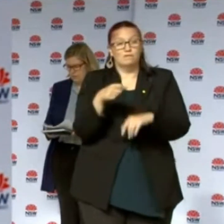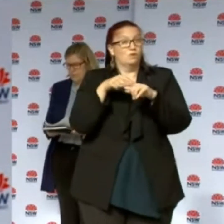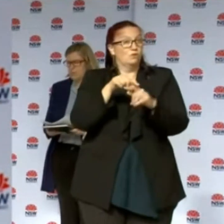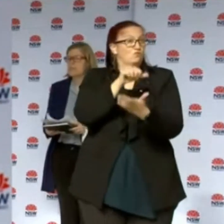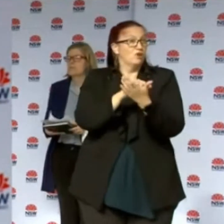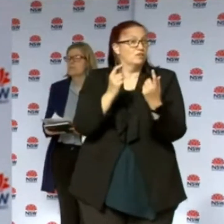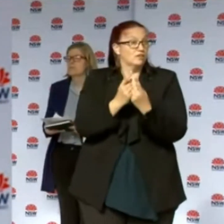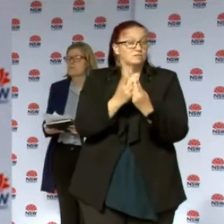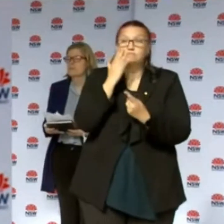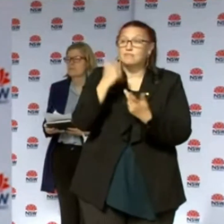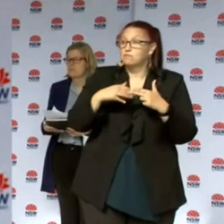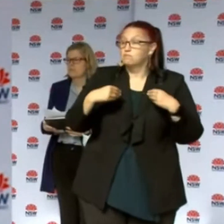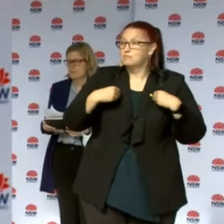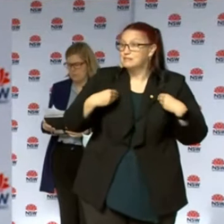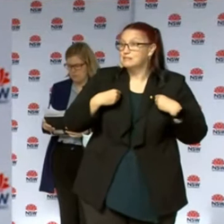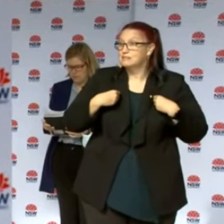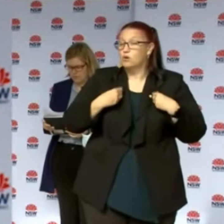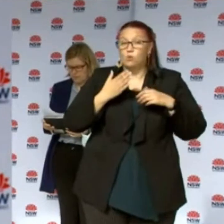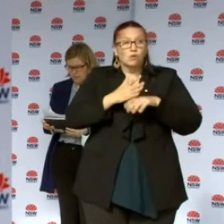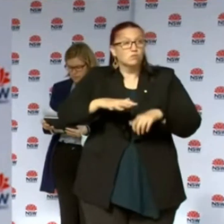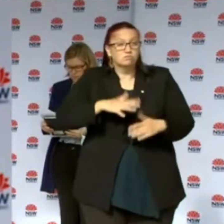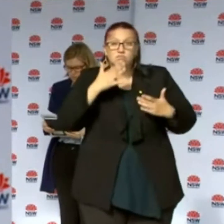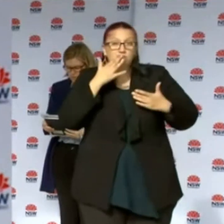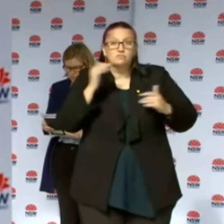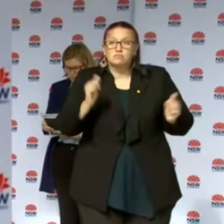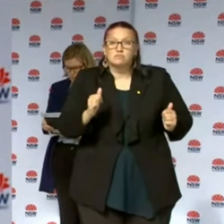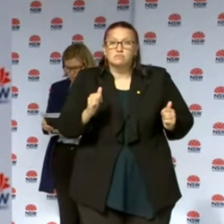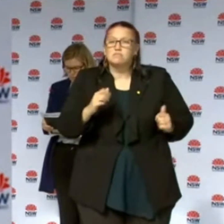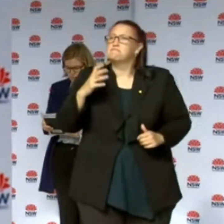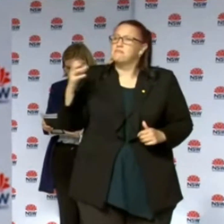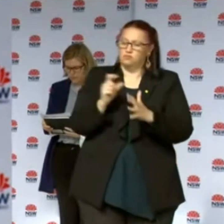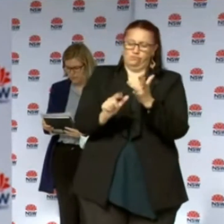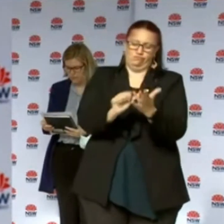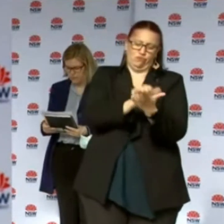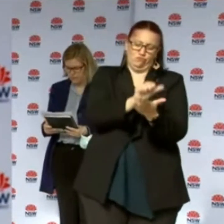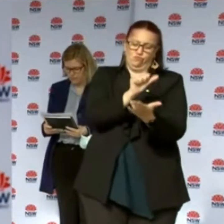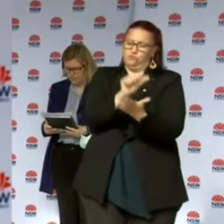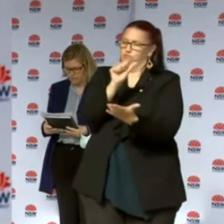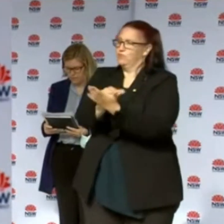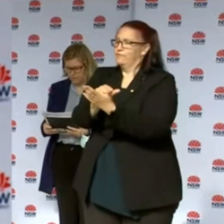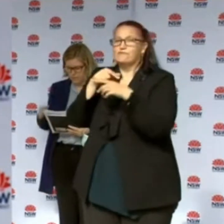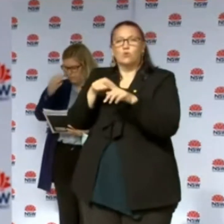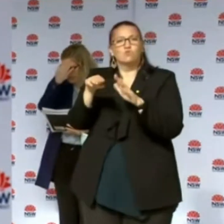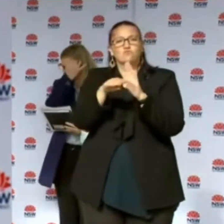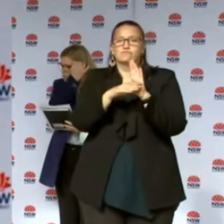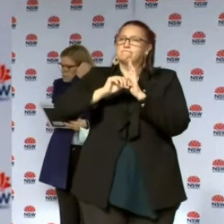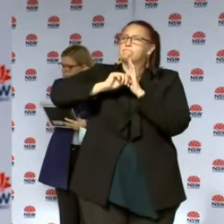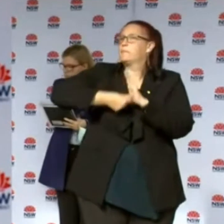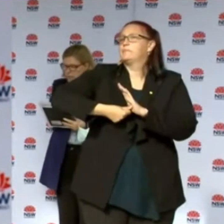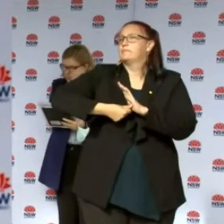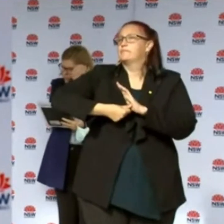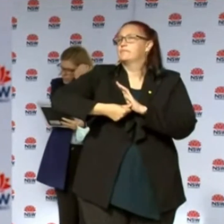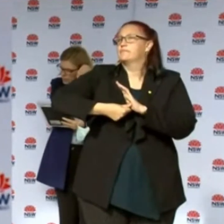whether you're a workplace. We do need everybody to comply and adhere to the rules as strictly as possible and we need to make sure